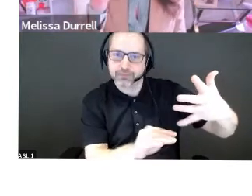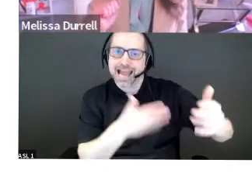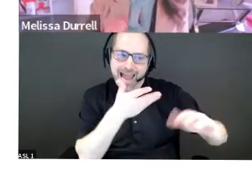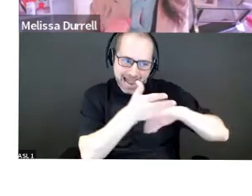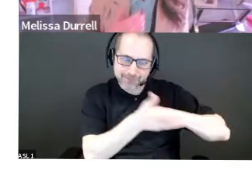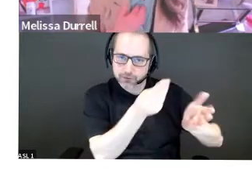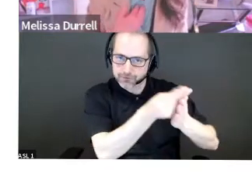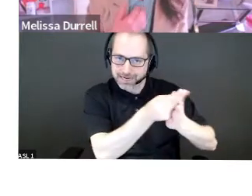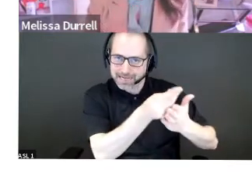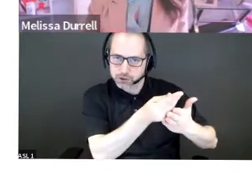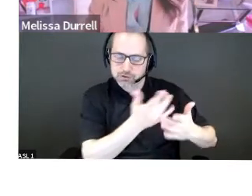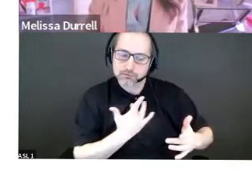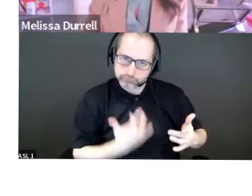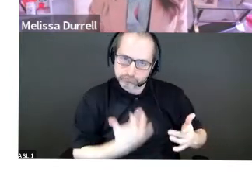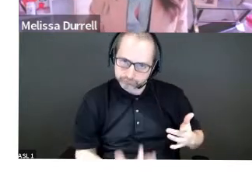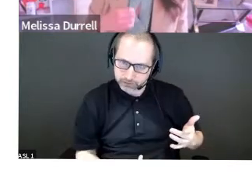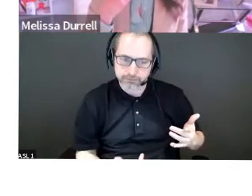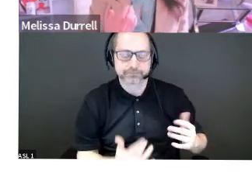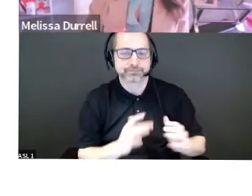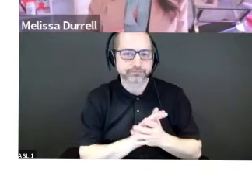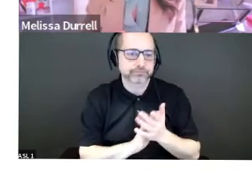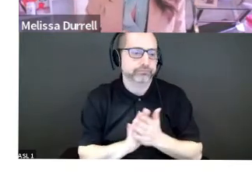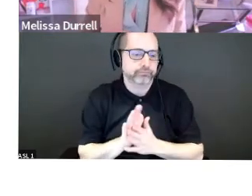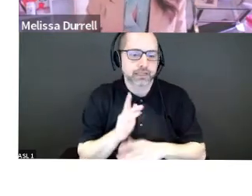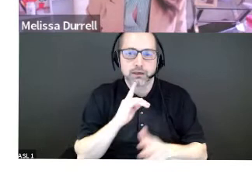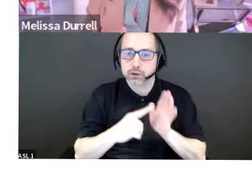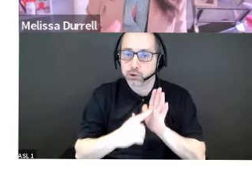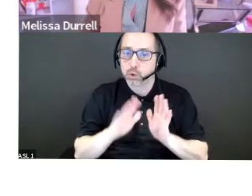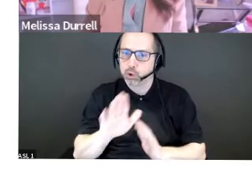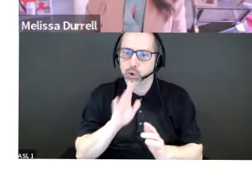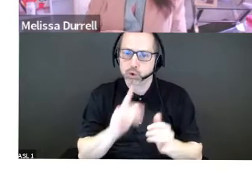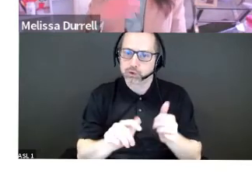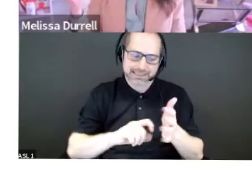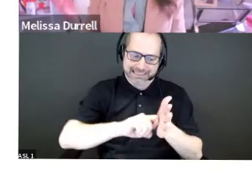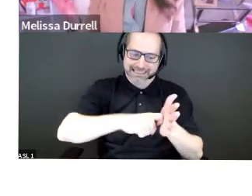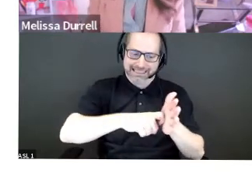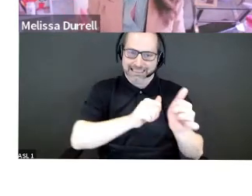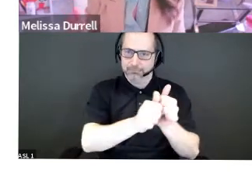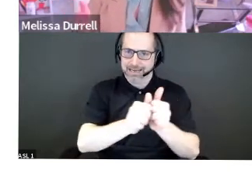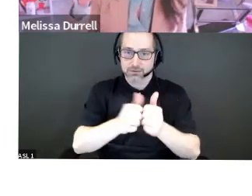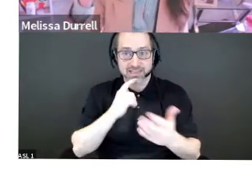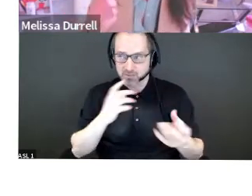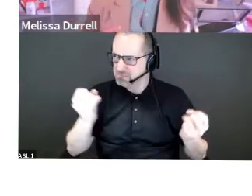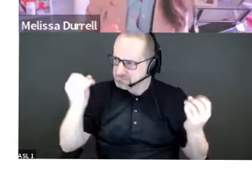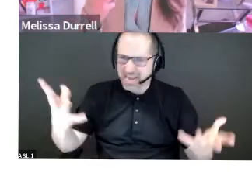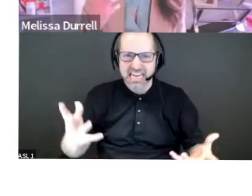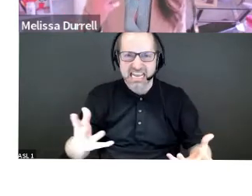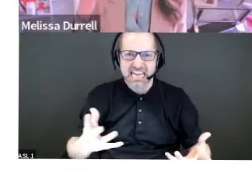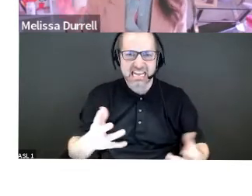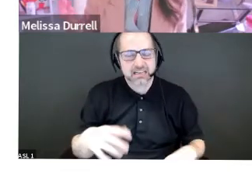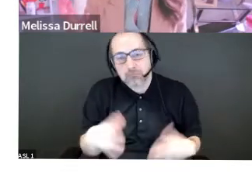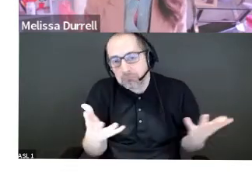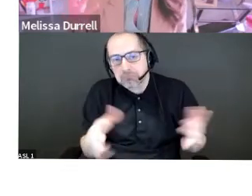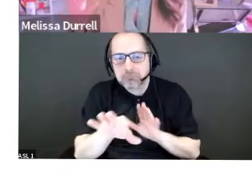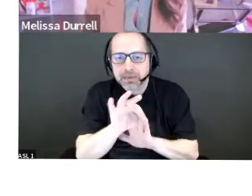financials. The majority of the time, as I like to see show your key competitors, you know, some people will say, well, there's hundreds of them, right? Pick